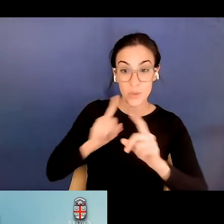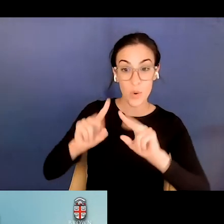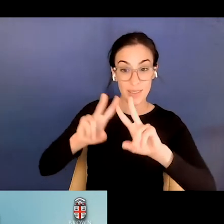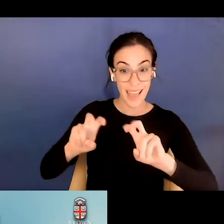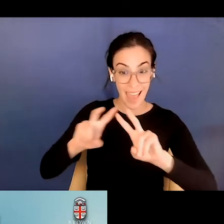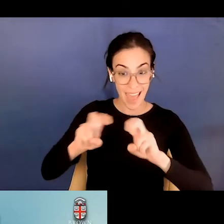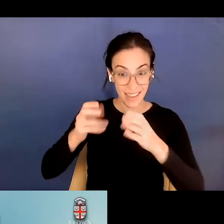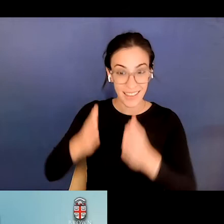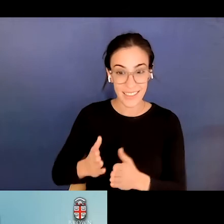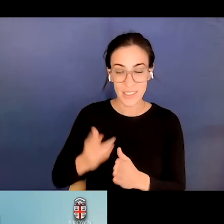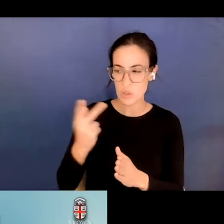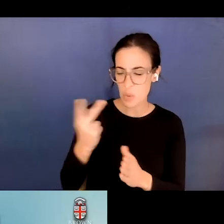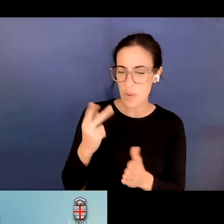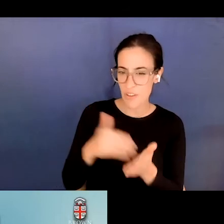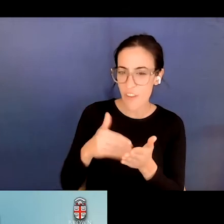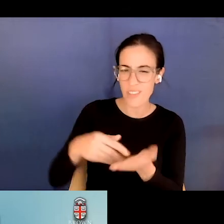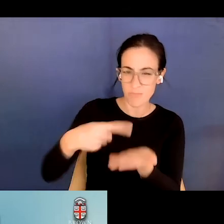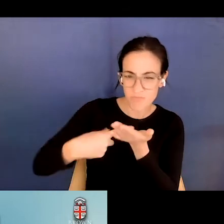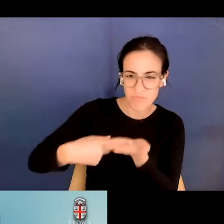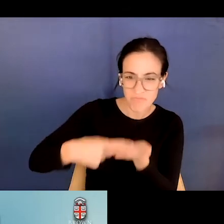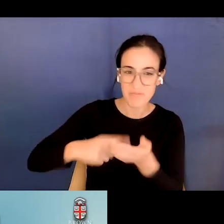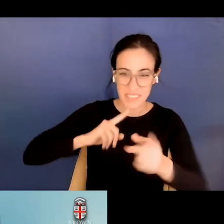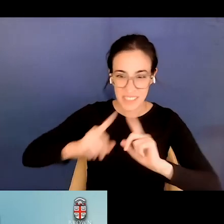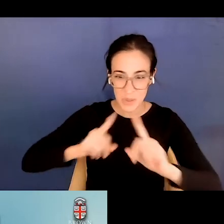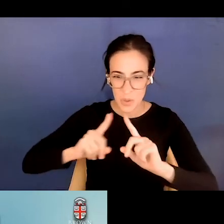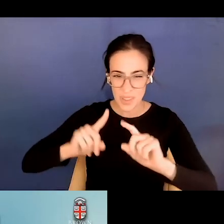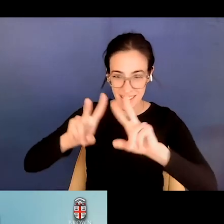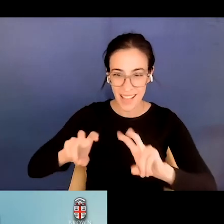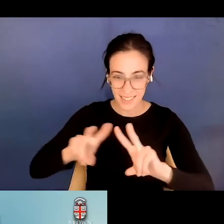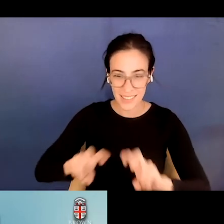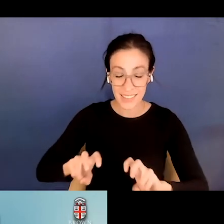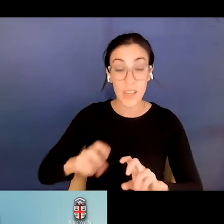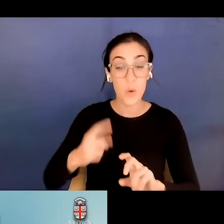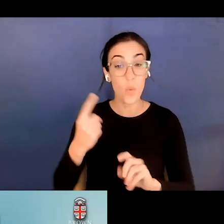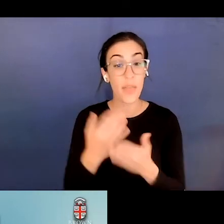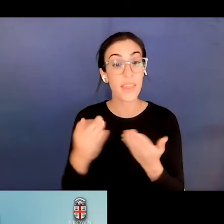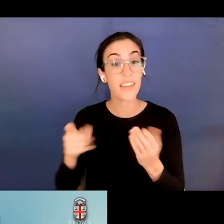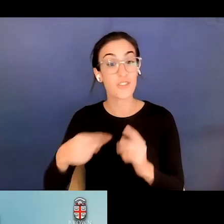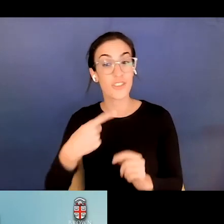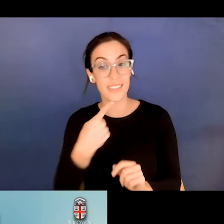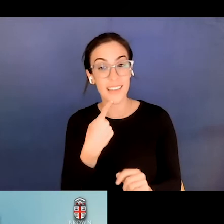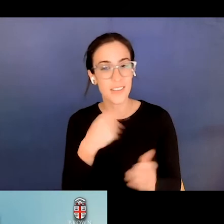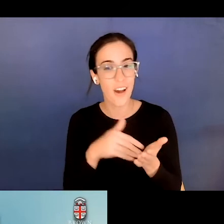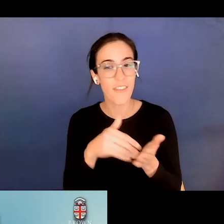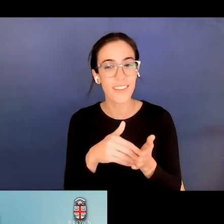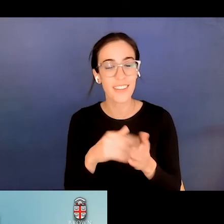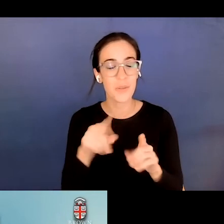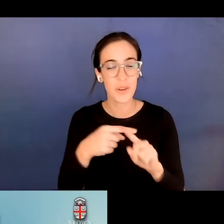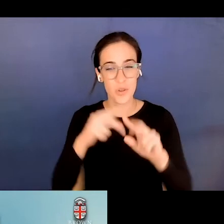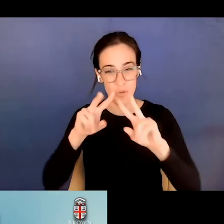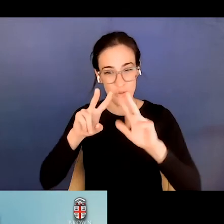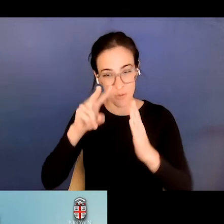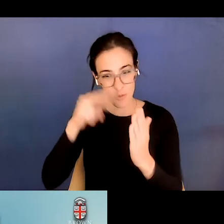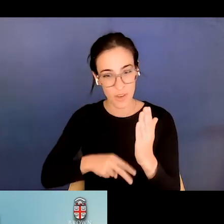discourse conversations. And one of the things she, she points out in when you read the discourse analysis, uh,